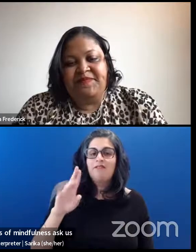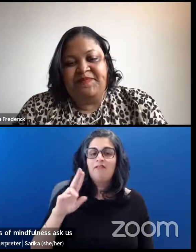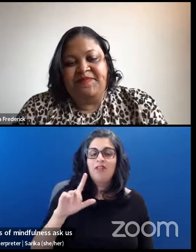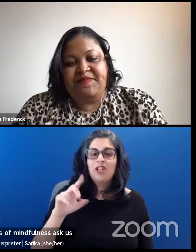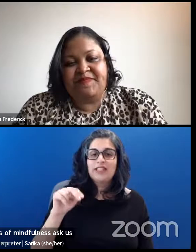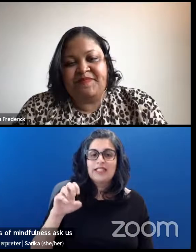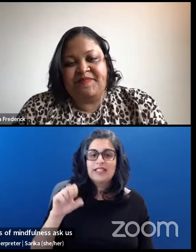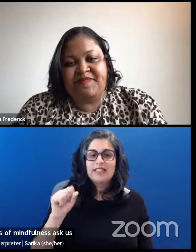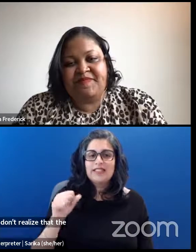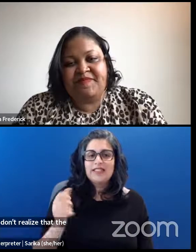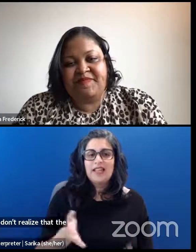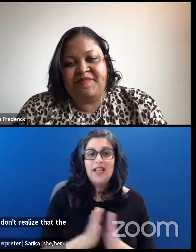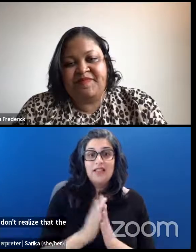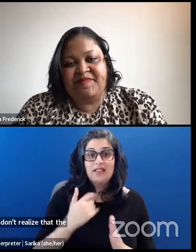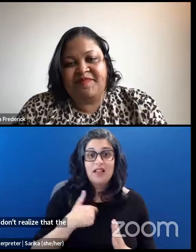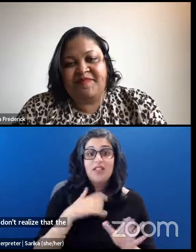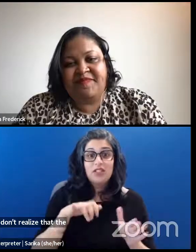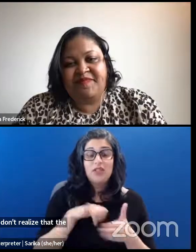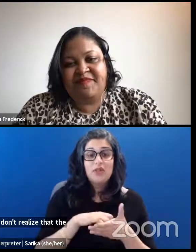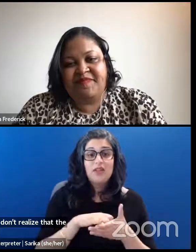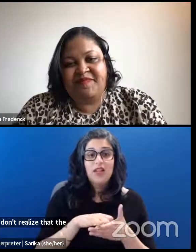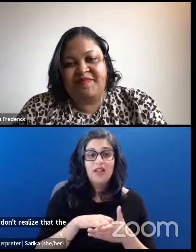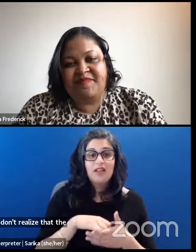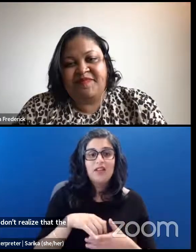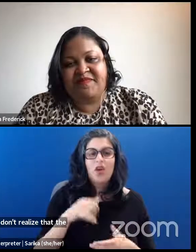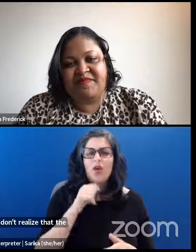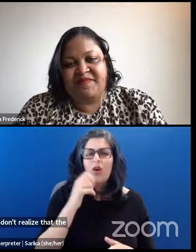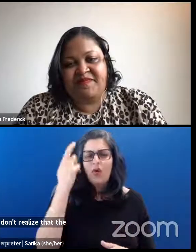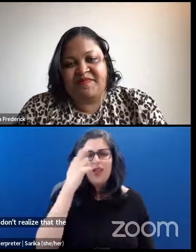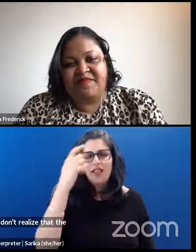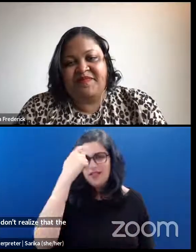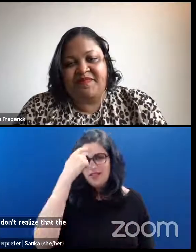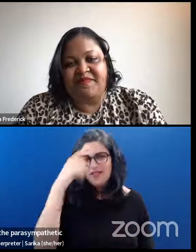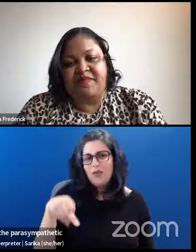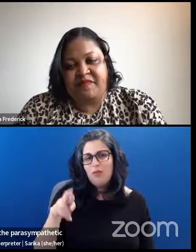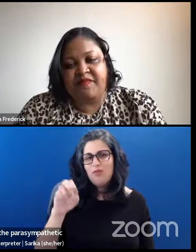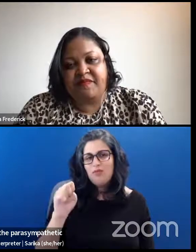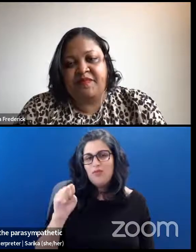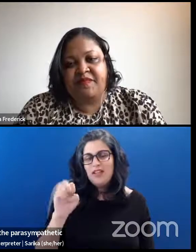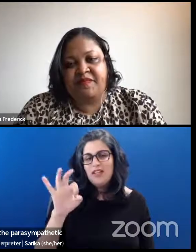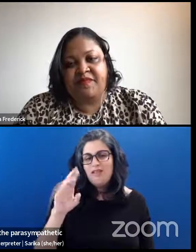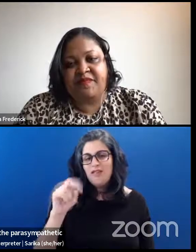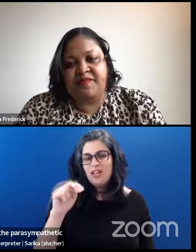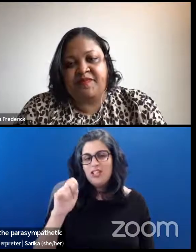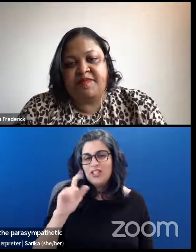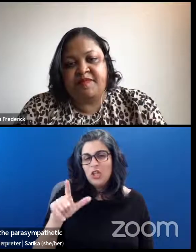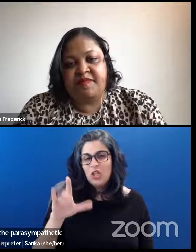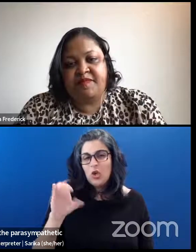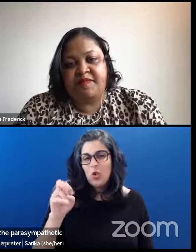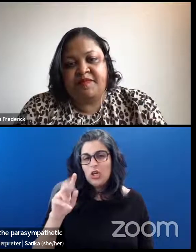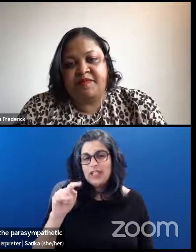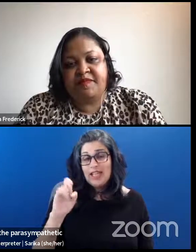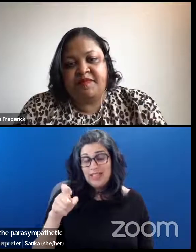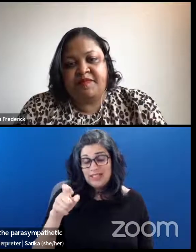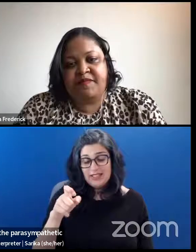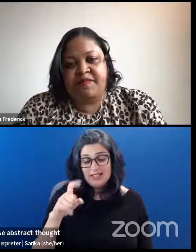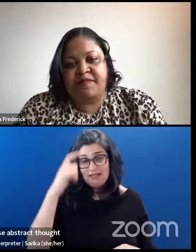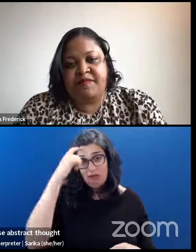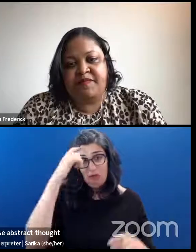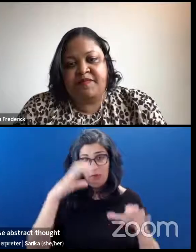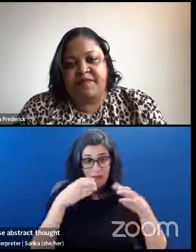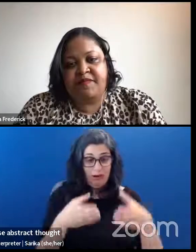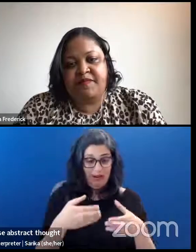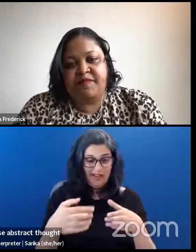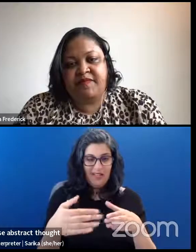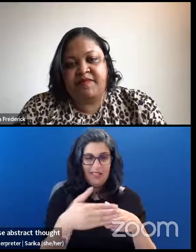parasympathetic nervous system, is doing all of these abstract thought exercises. This is the capacity to